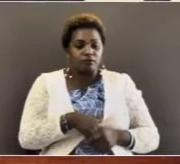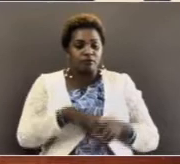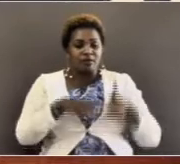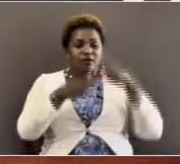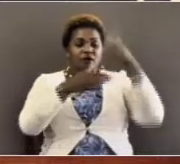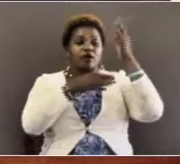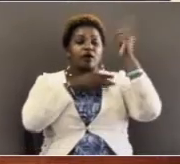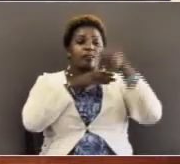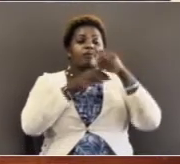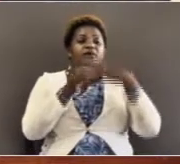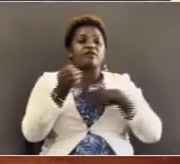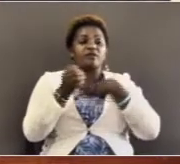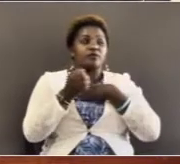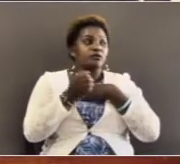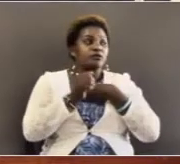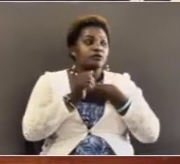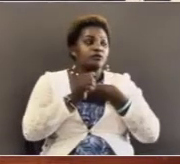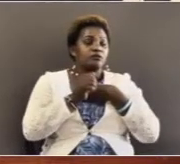And he would come and visit